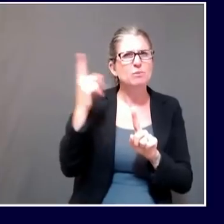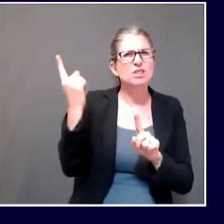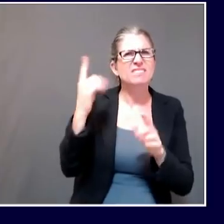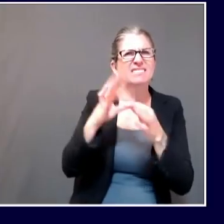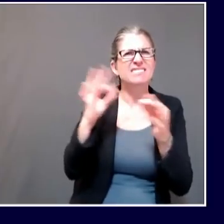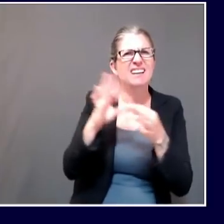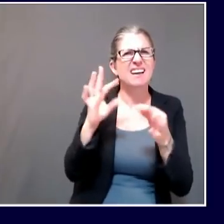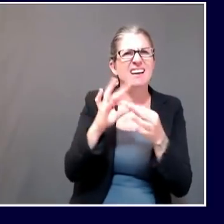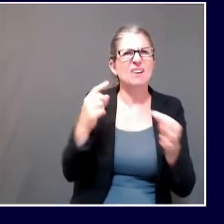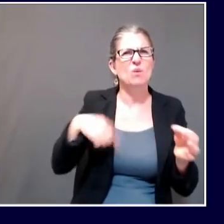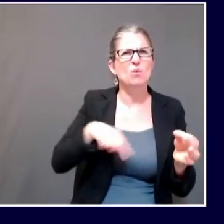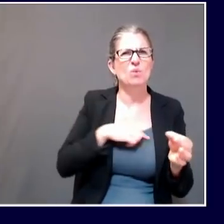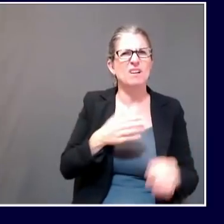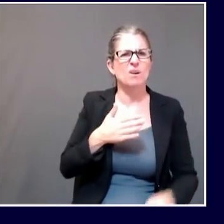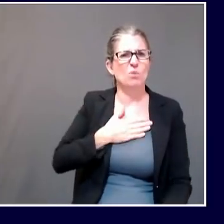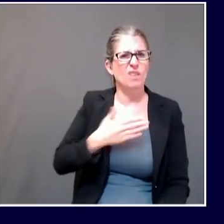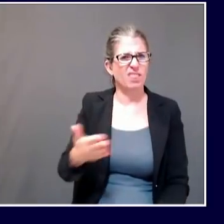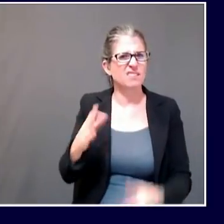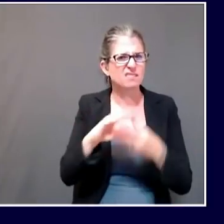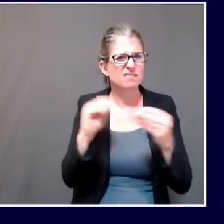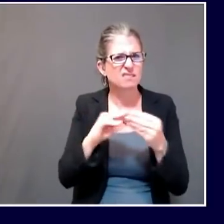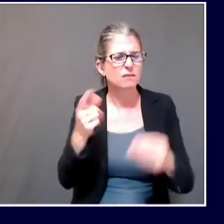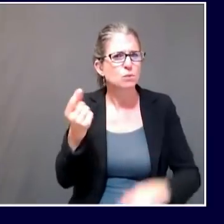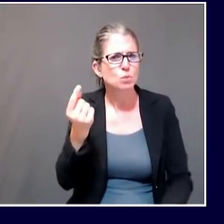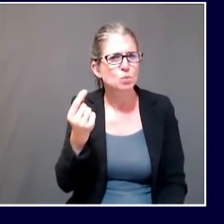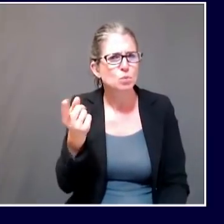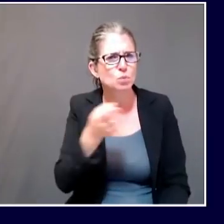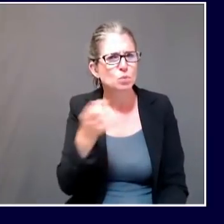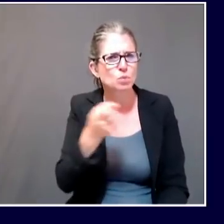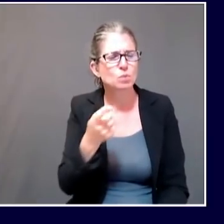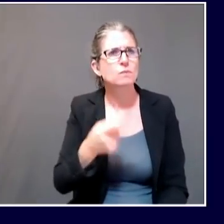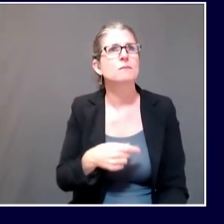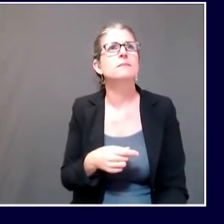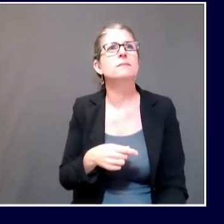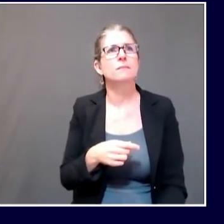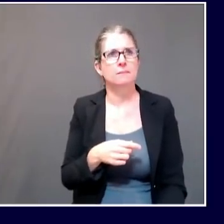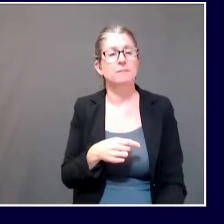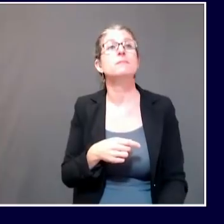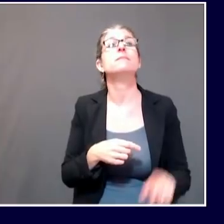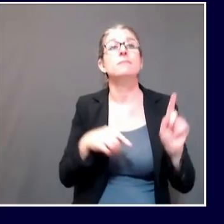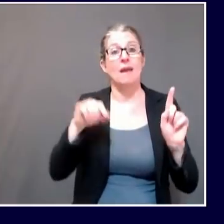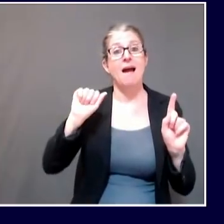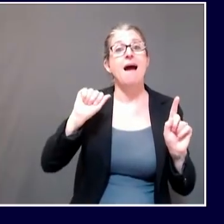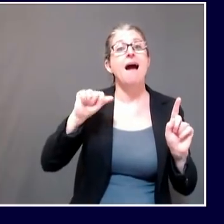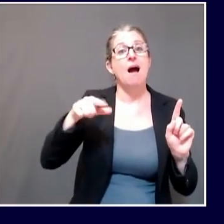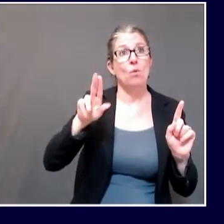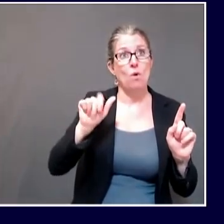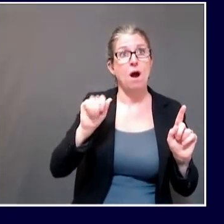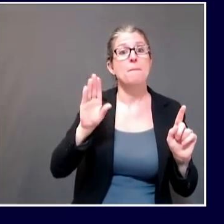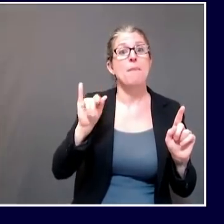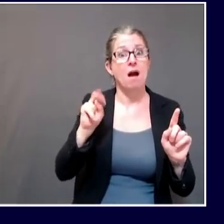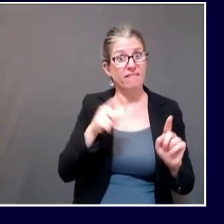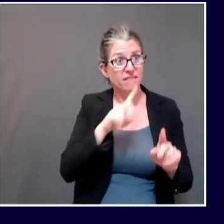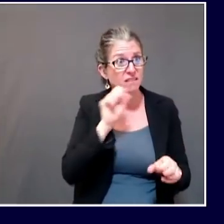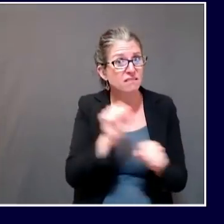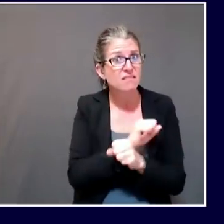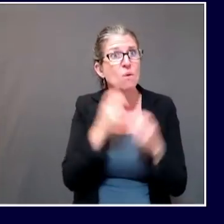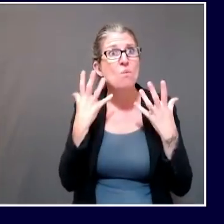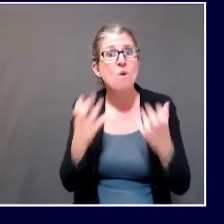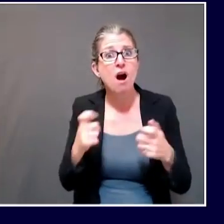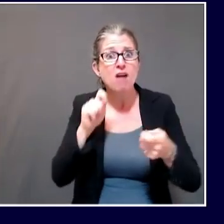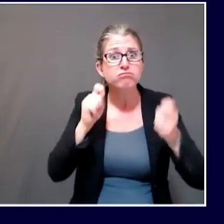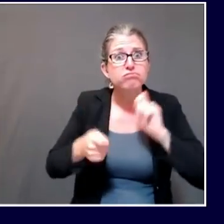engage with the state, we've been encouraging them to work with us on safety protocols that would enable them to be open,